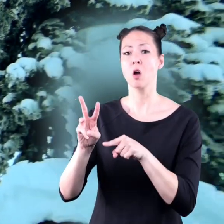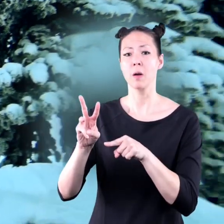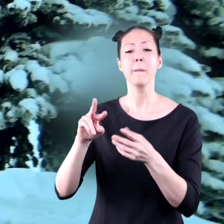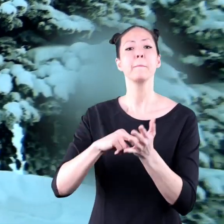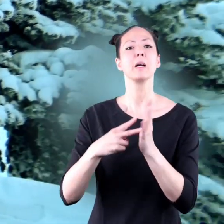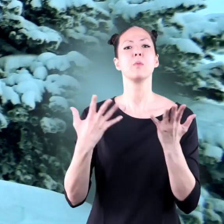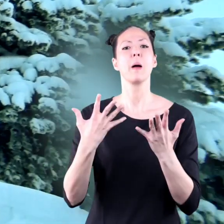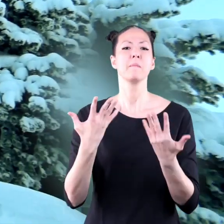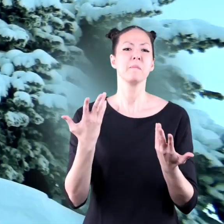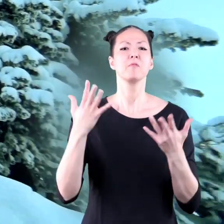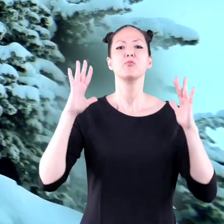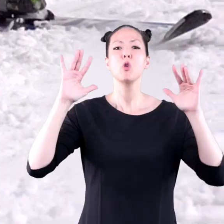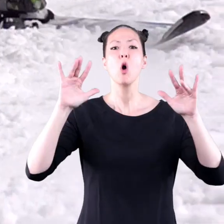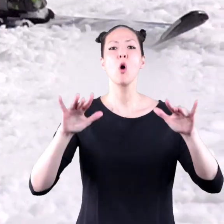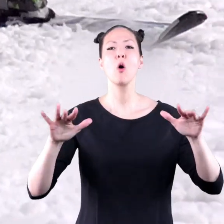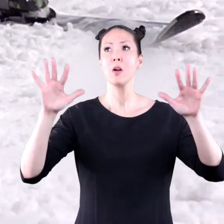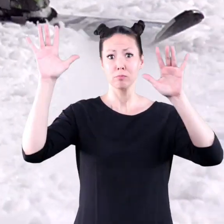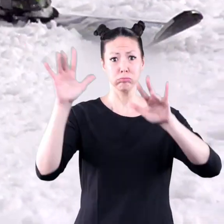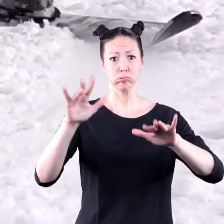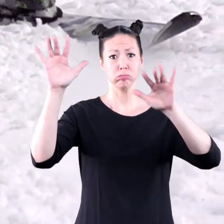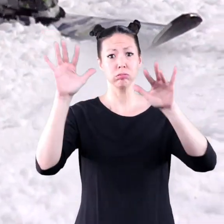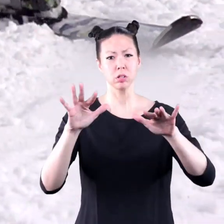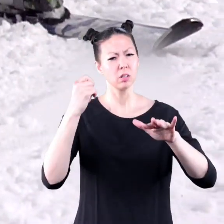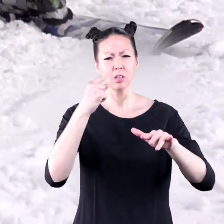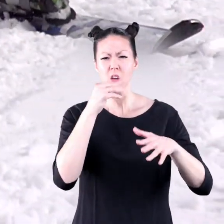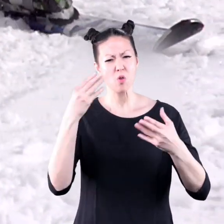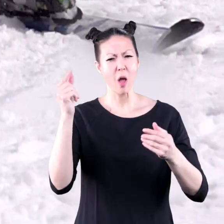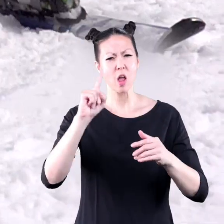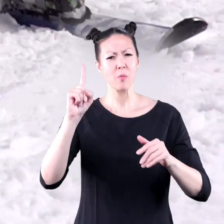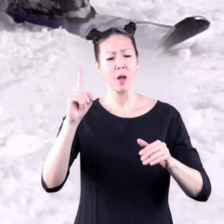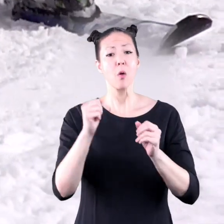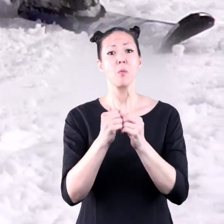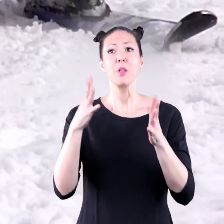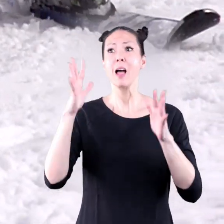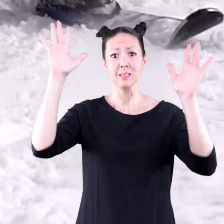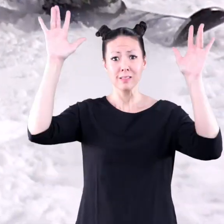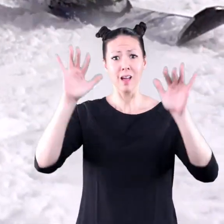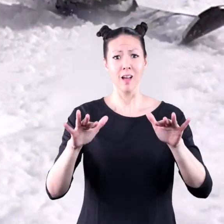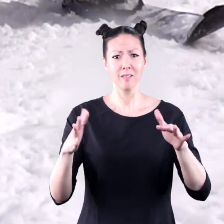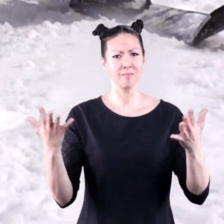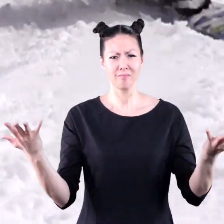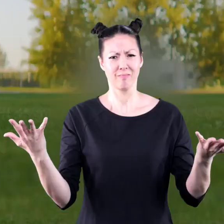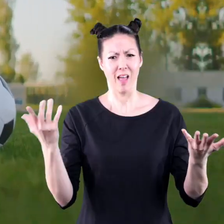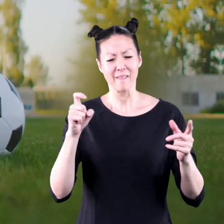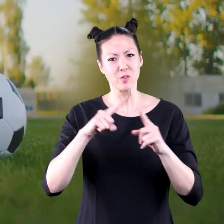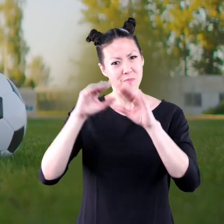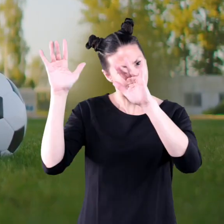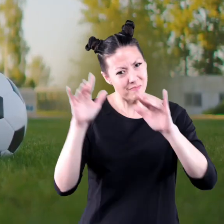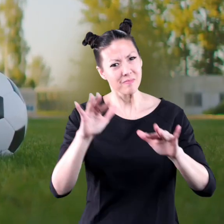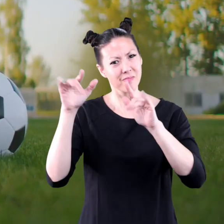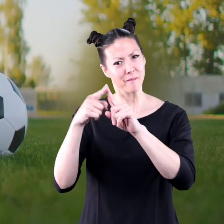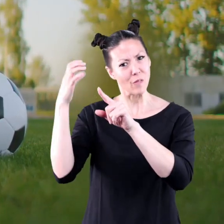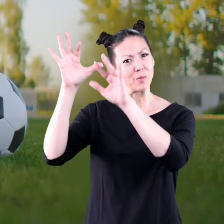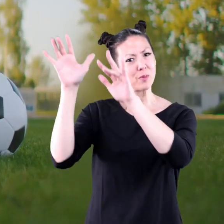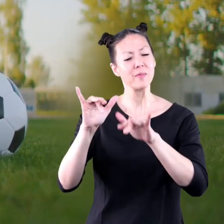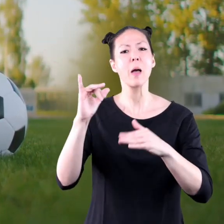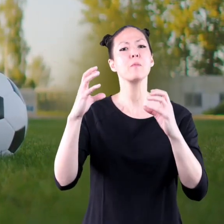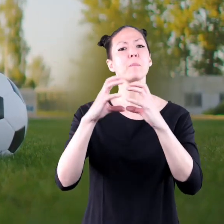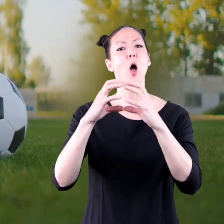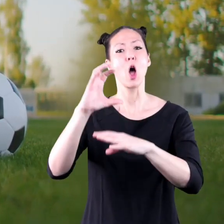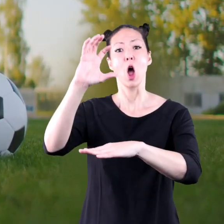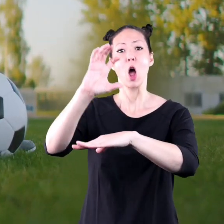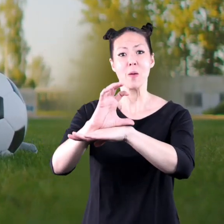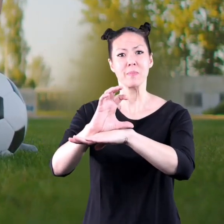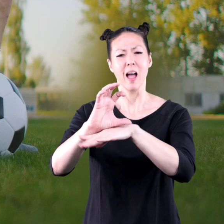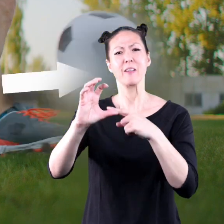means a pair of snow skis aren't going to go anywhere without a skier in them forcing them to move. Or a soccer ball is